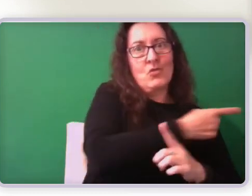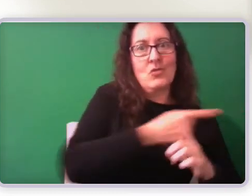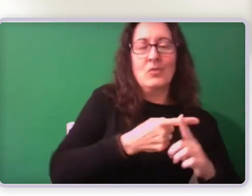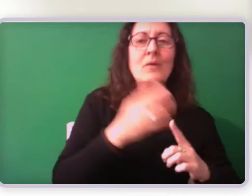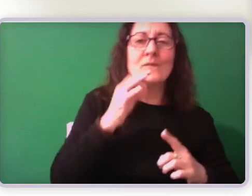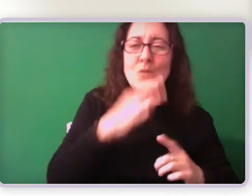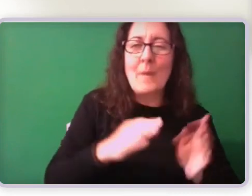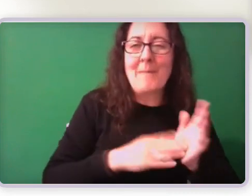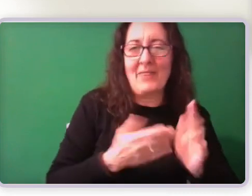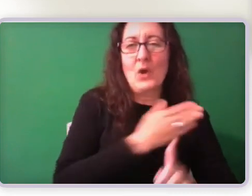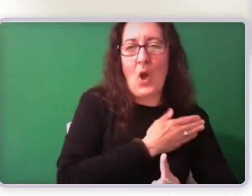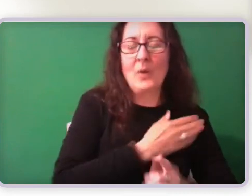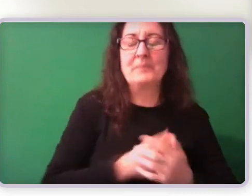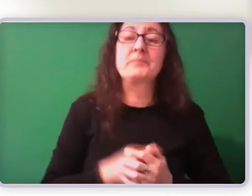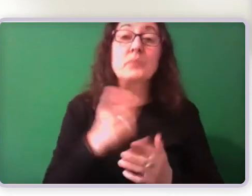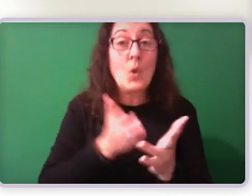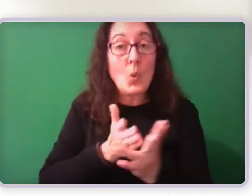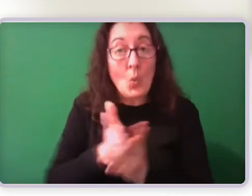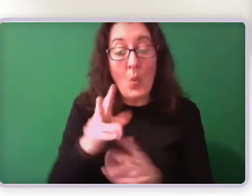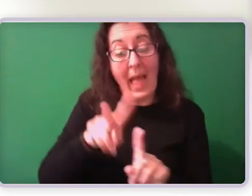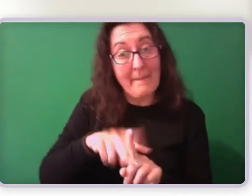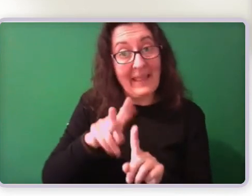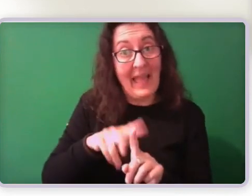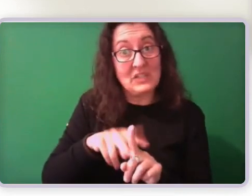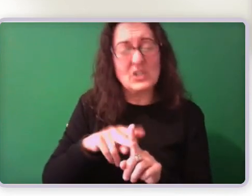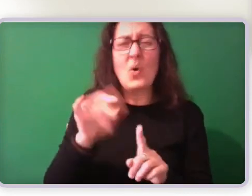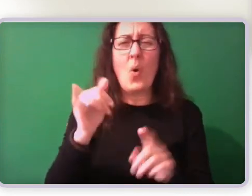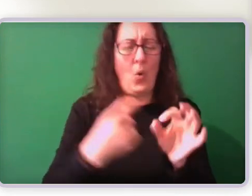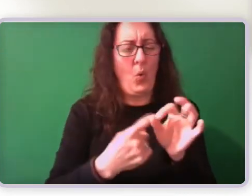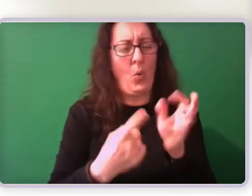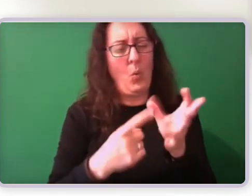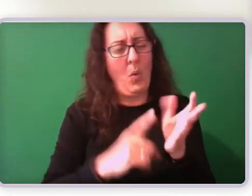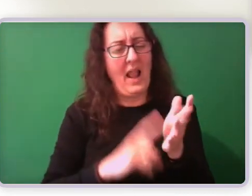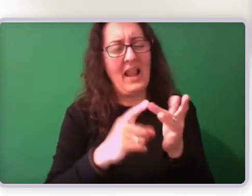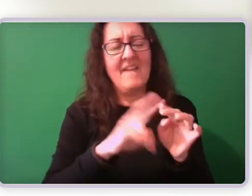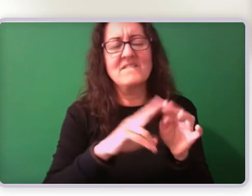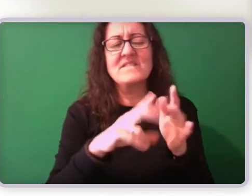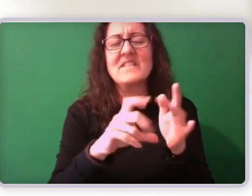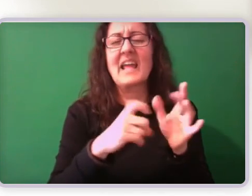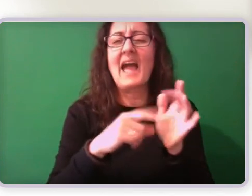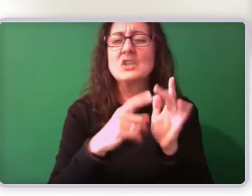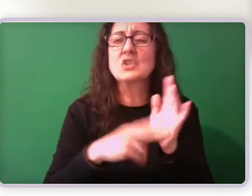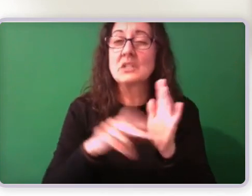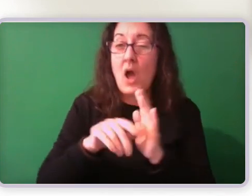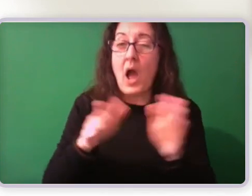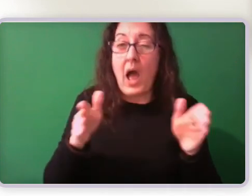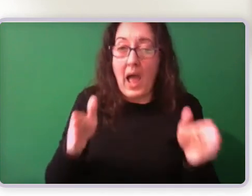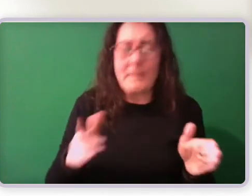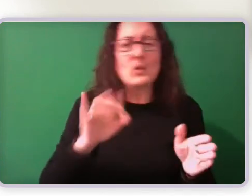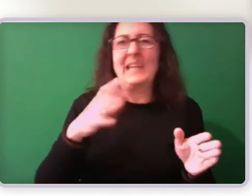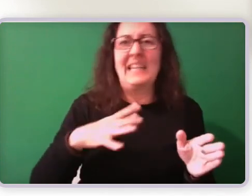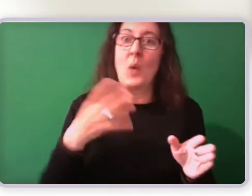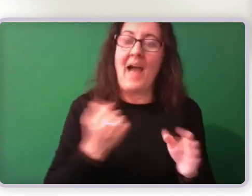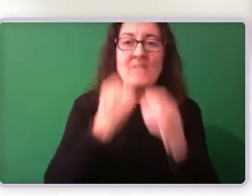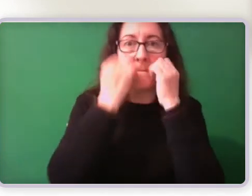during the application period or the qualification period. It just needs to be referable to it. So if a